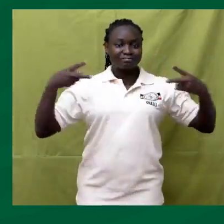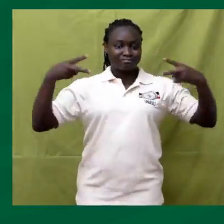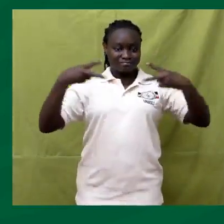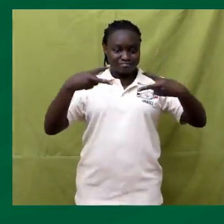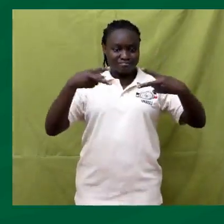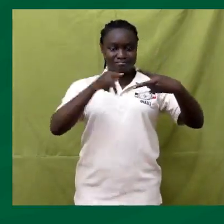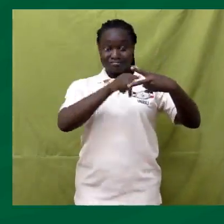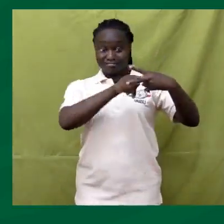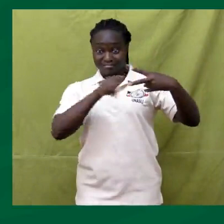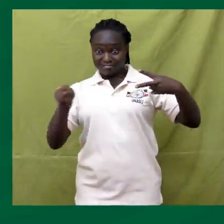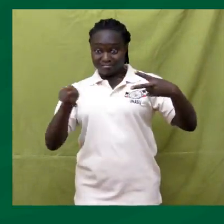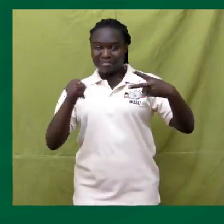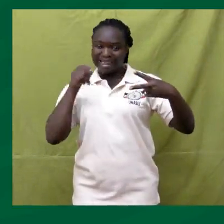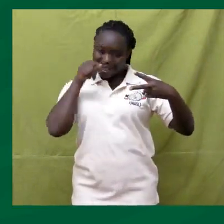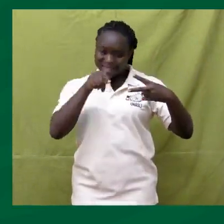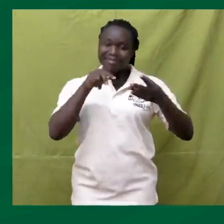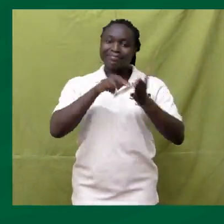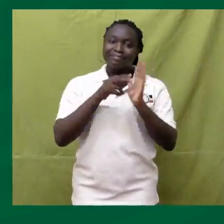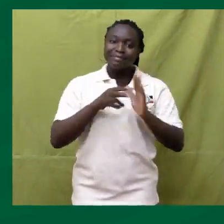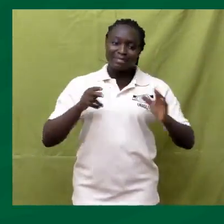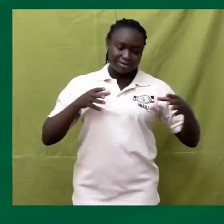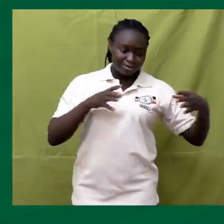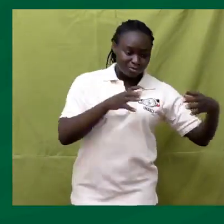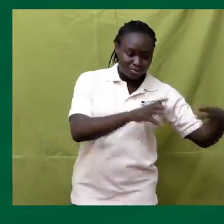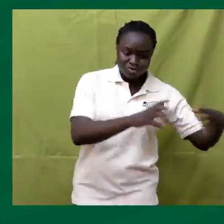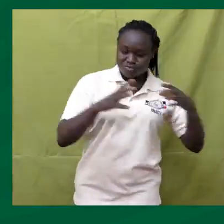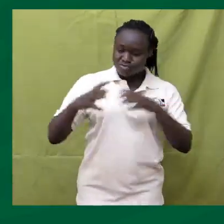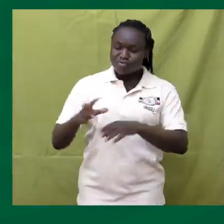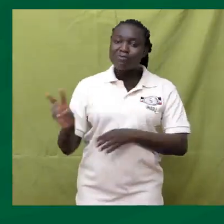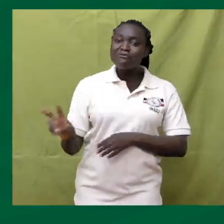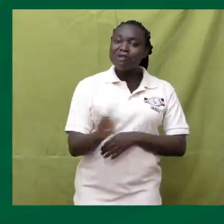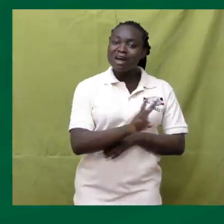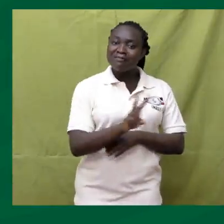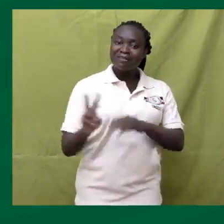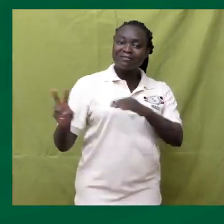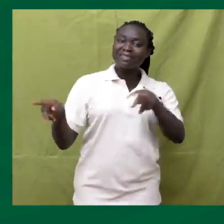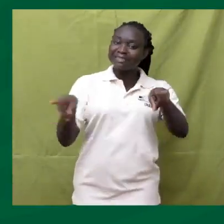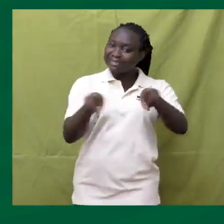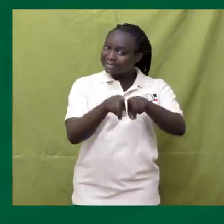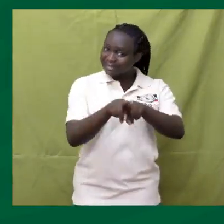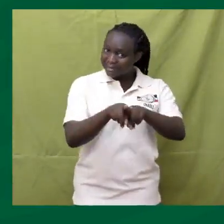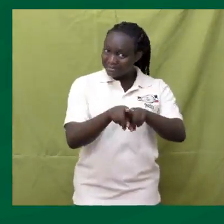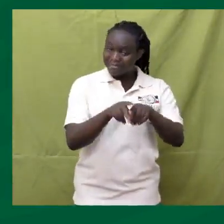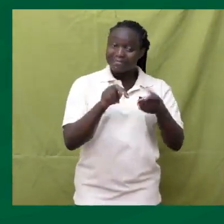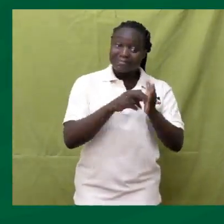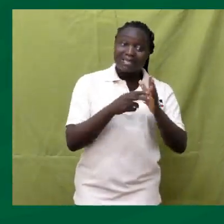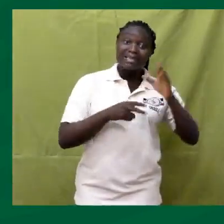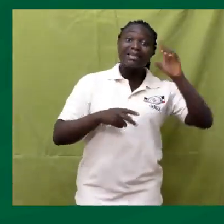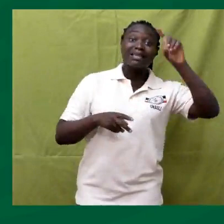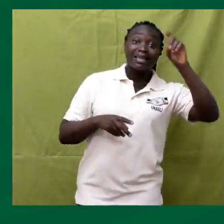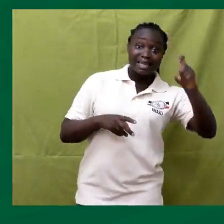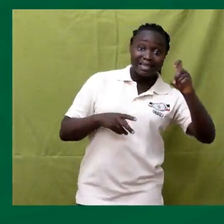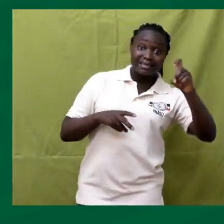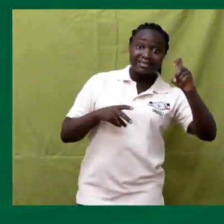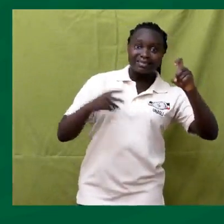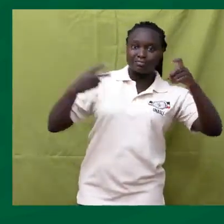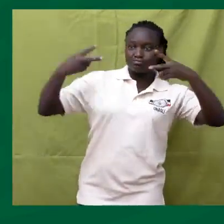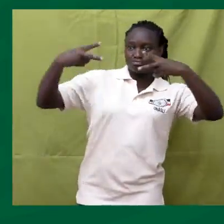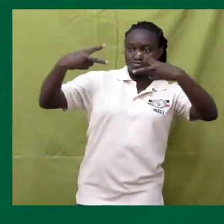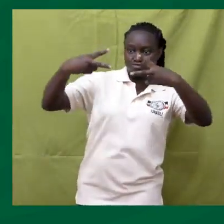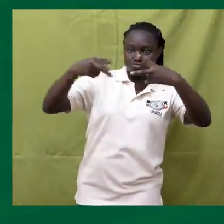that The sets are equivalent So we write X is equivalent To